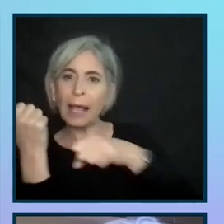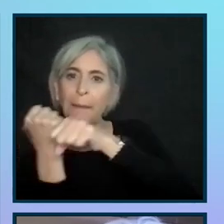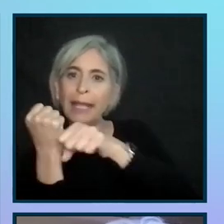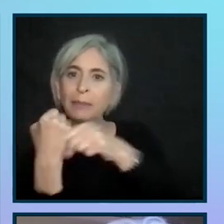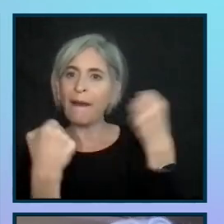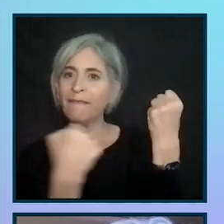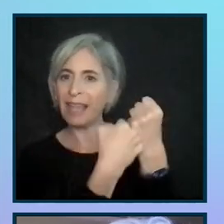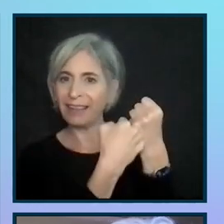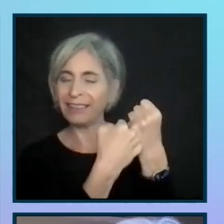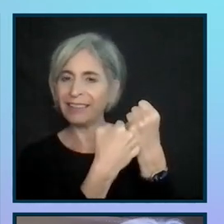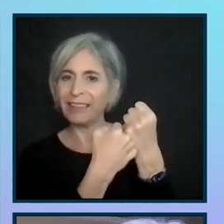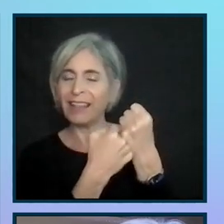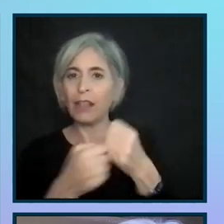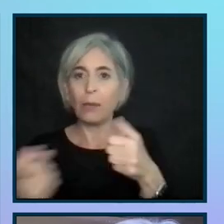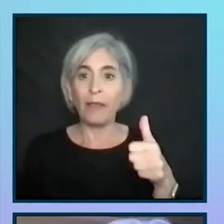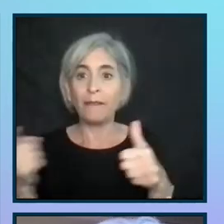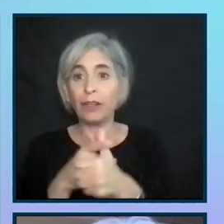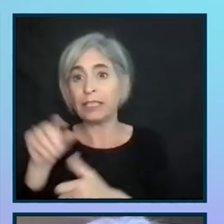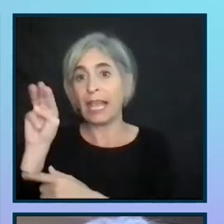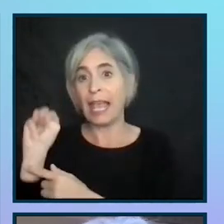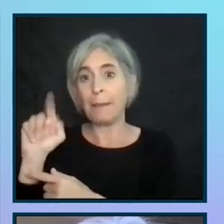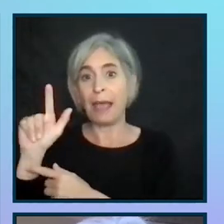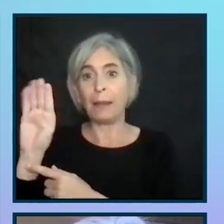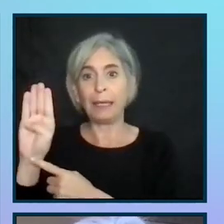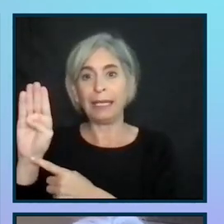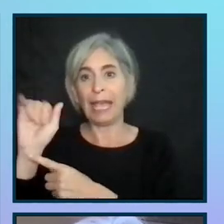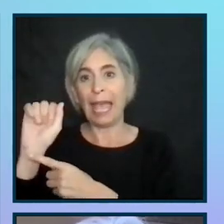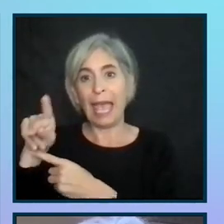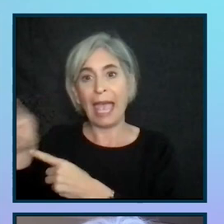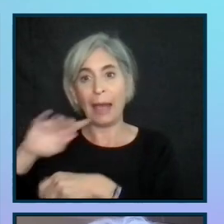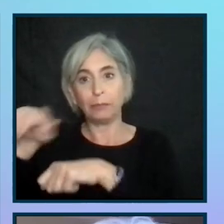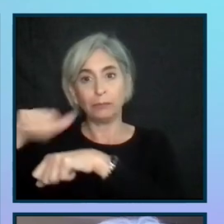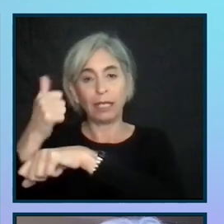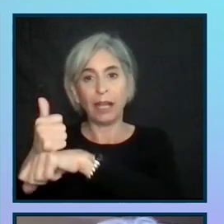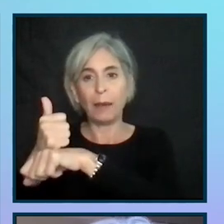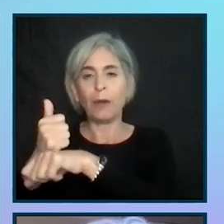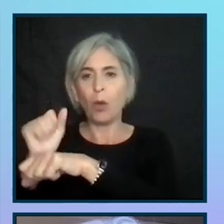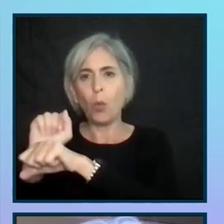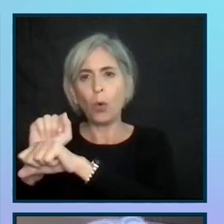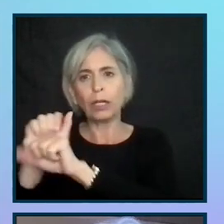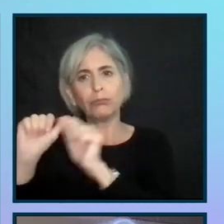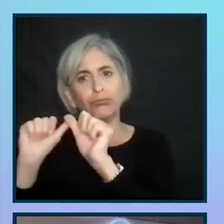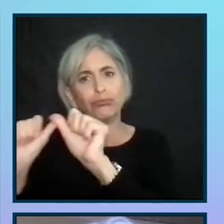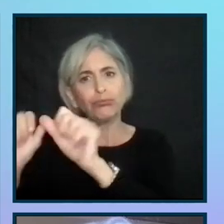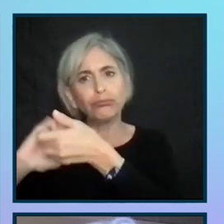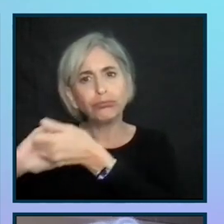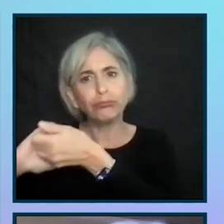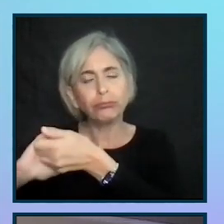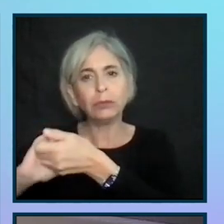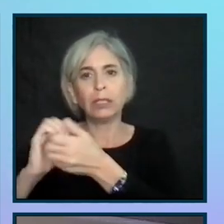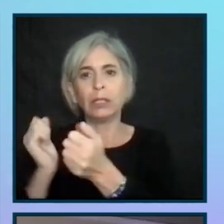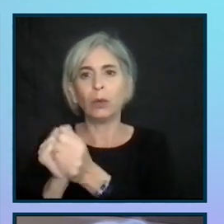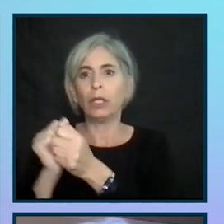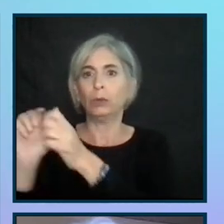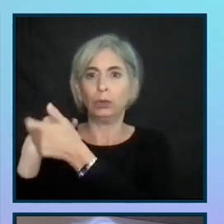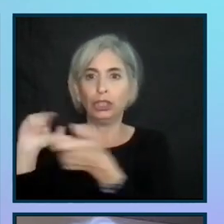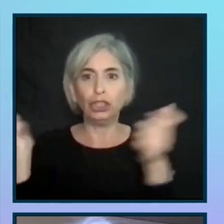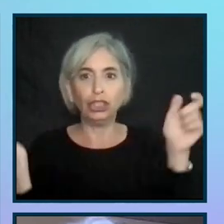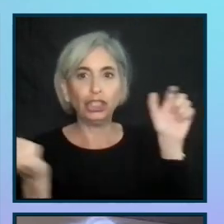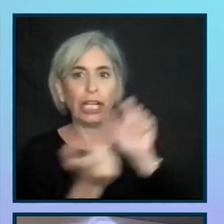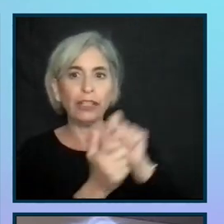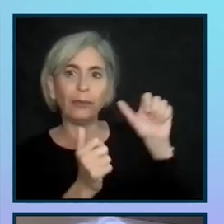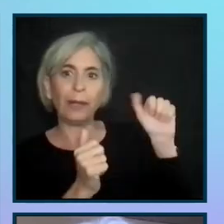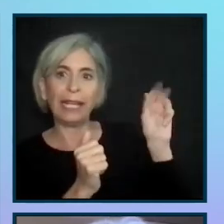Then when the first MLB app came out, we continued working with them, kind of a pivot, just like we pivoted from ATMs